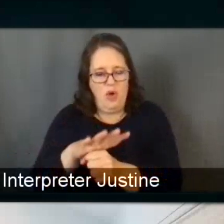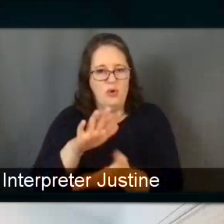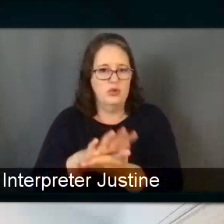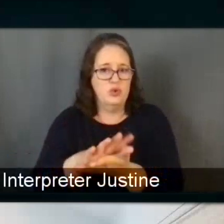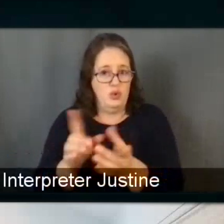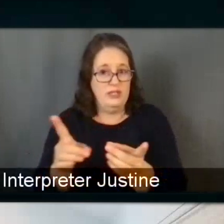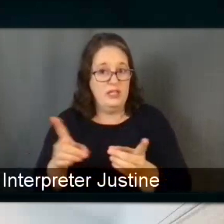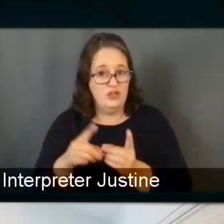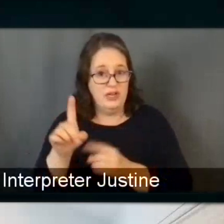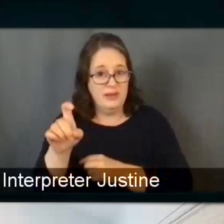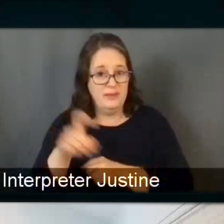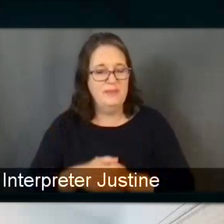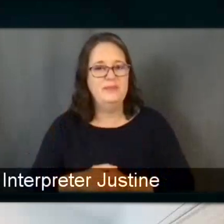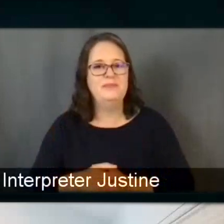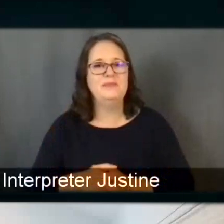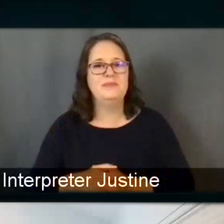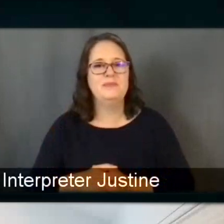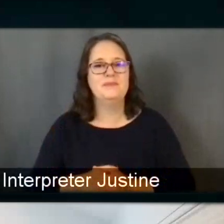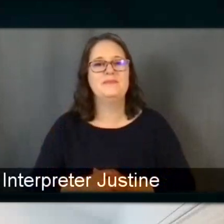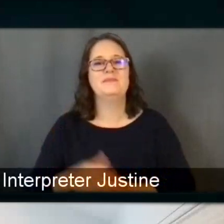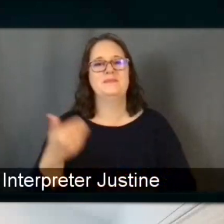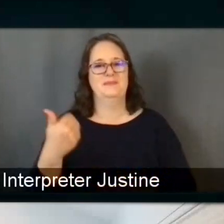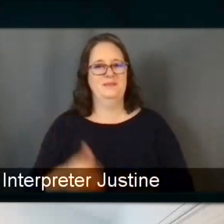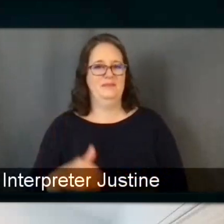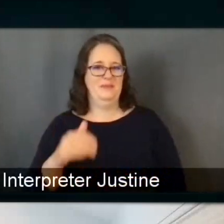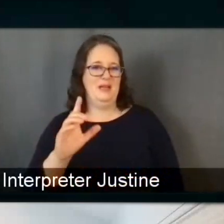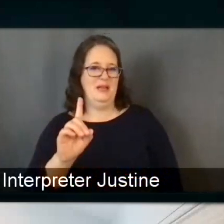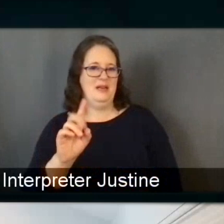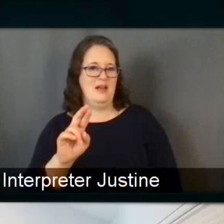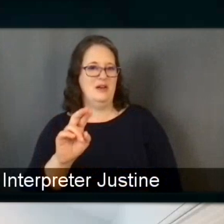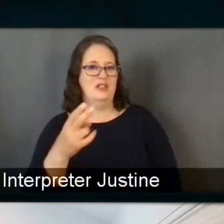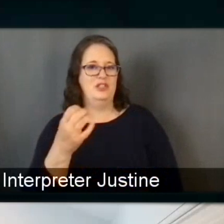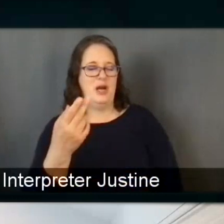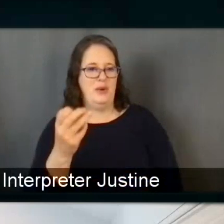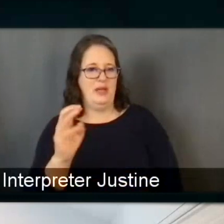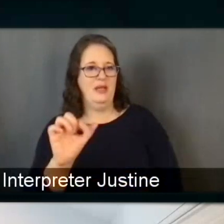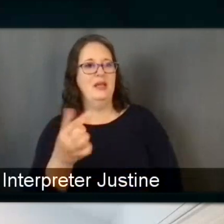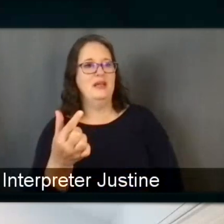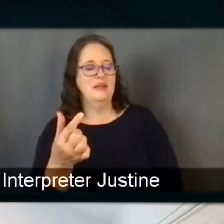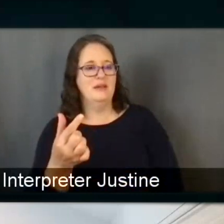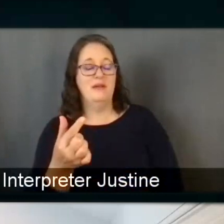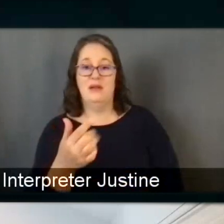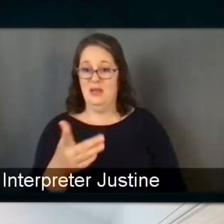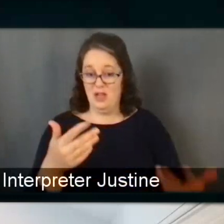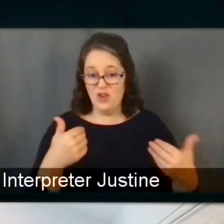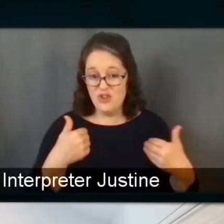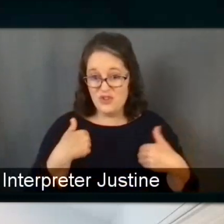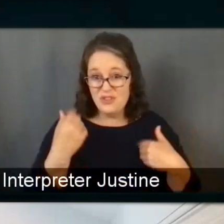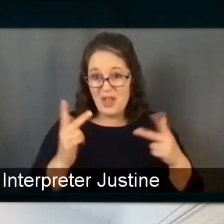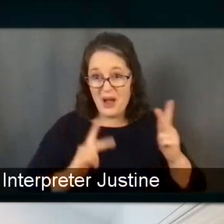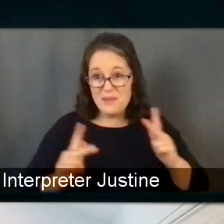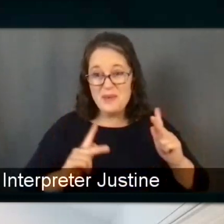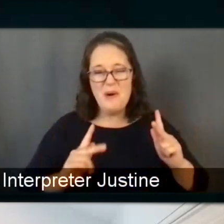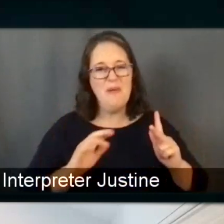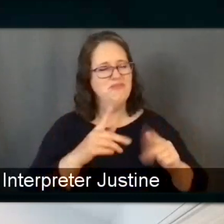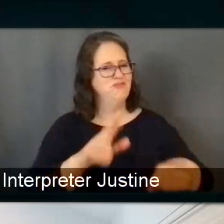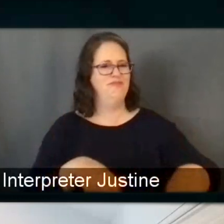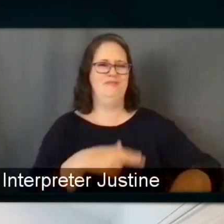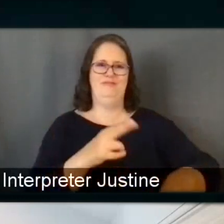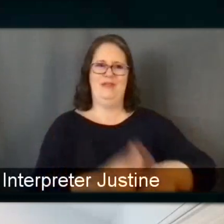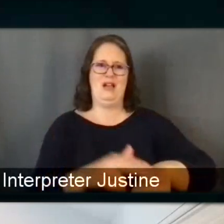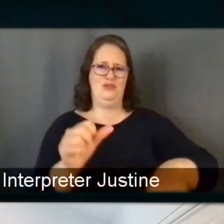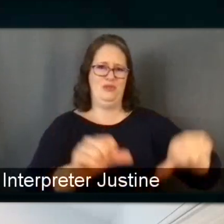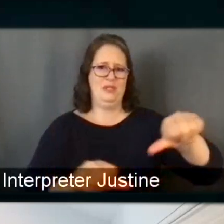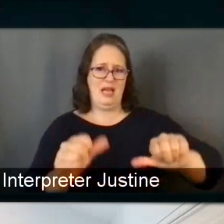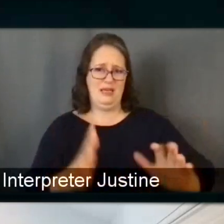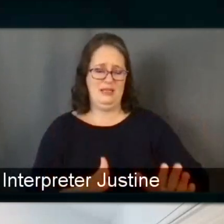you know, I think people, young people are natural scientists. Anybody who's observed young children